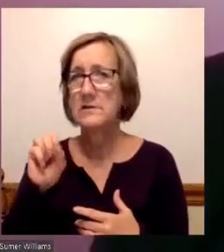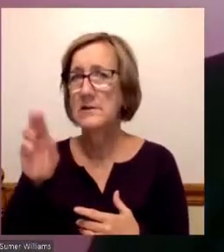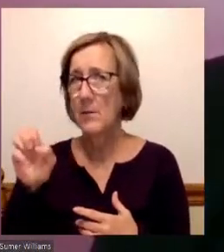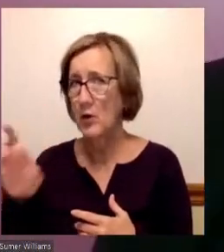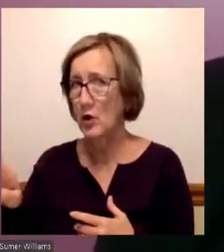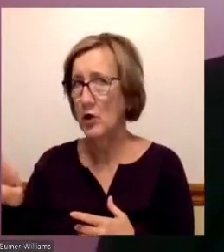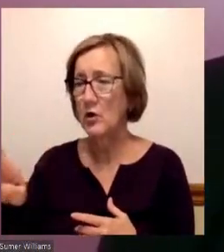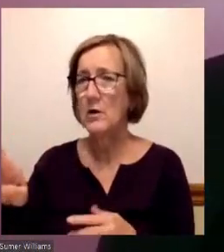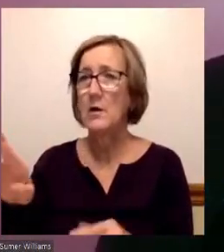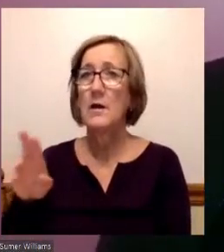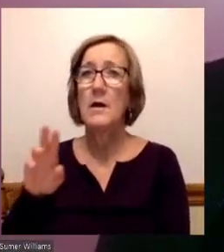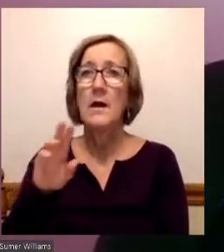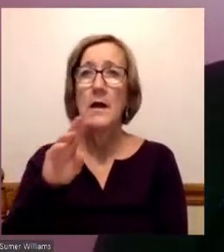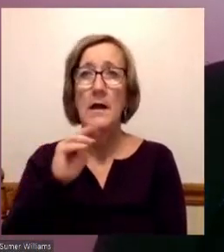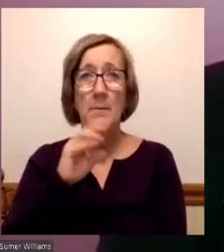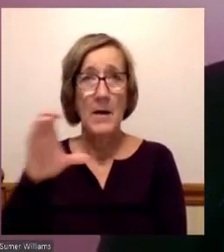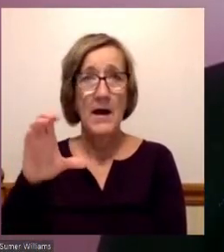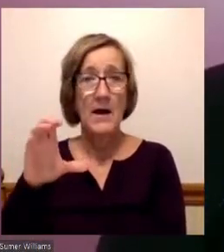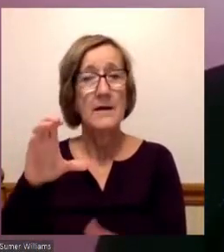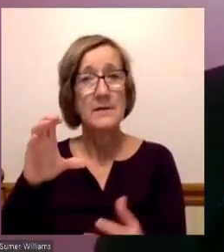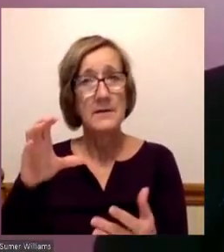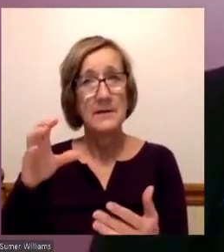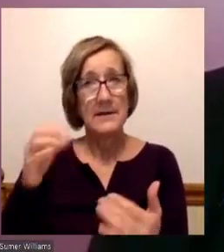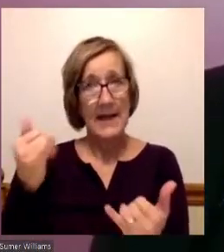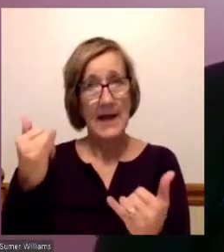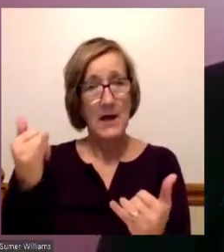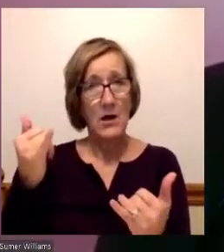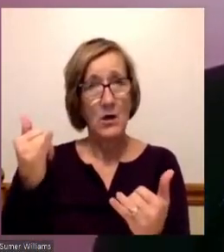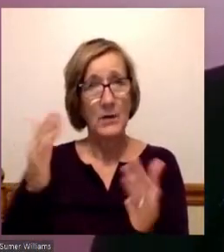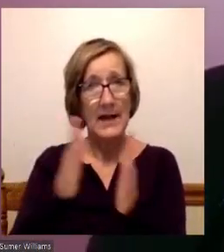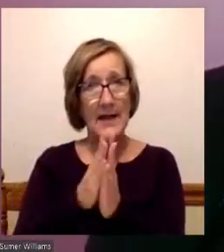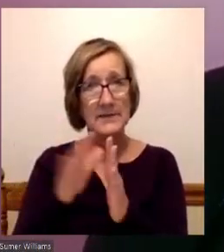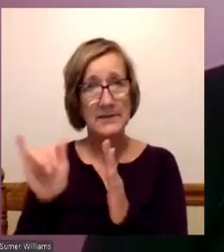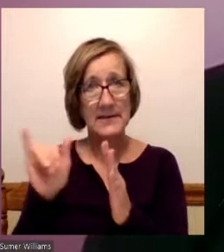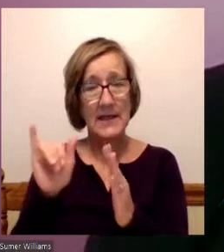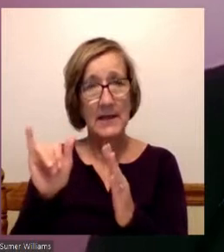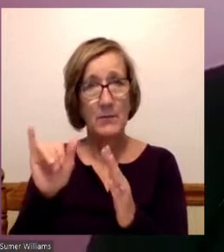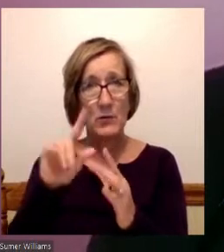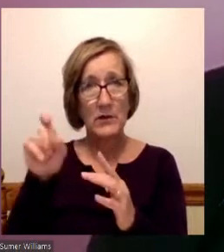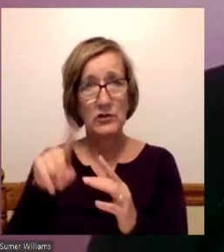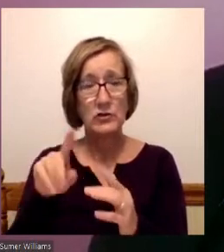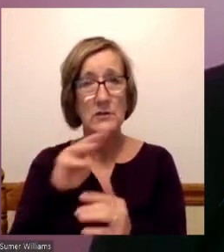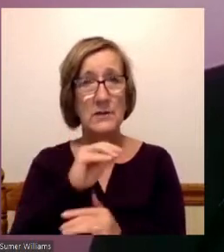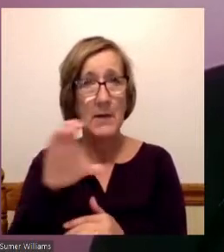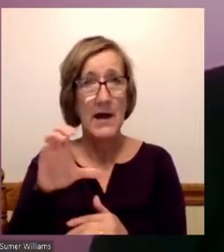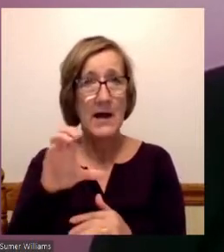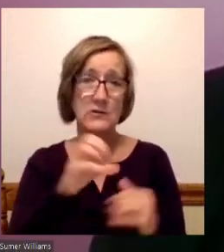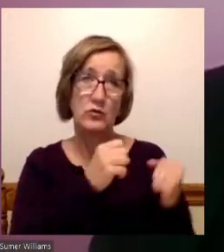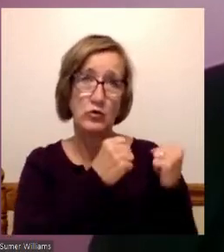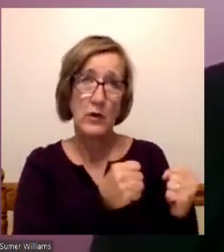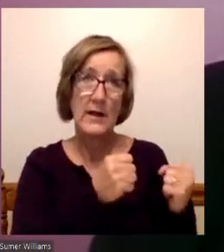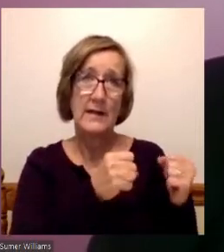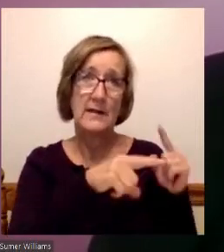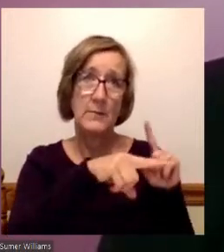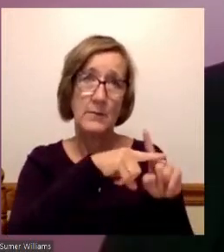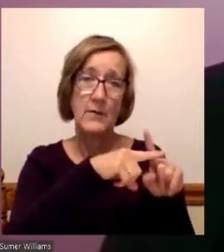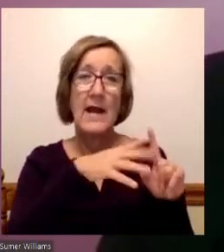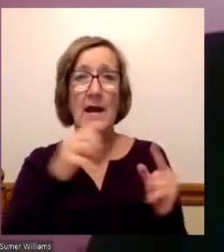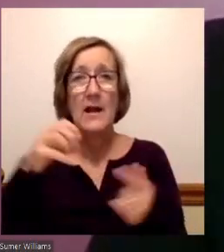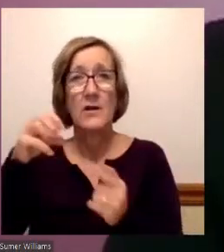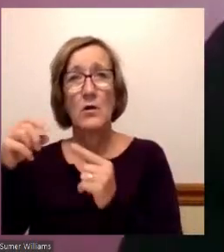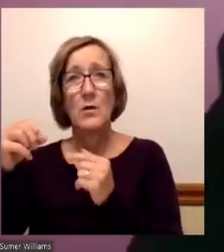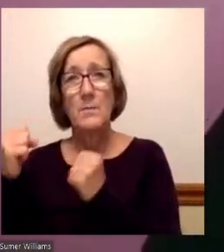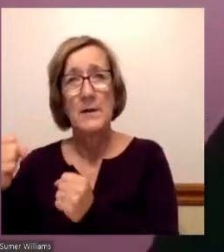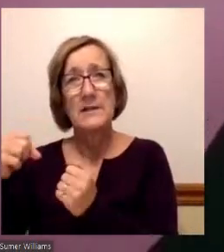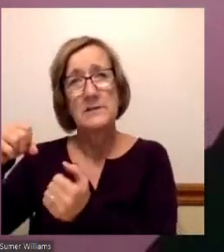Mott, we pose the same question for Mr. Lossing. Mott's greatest strength and greatest weakness, how would you address